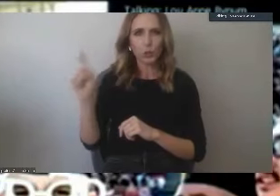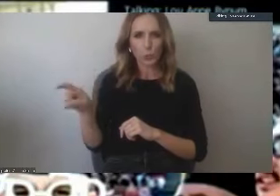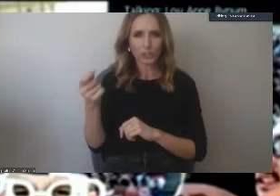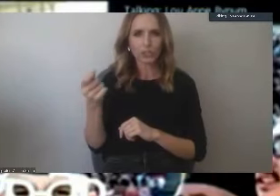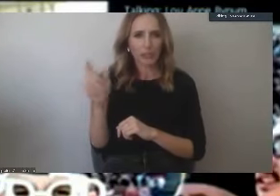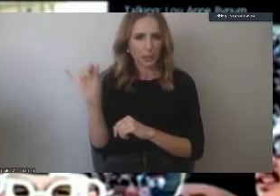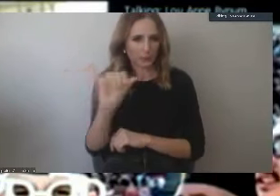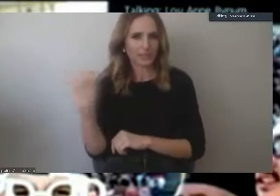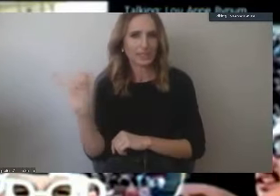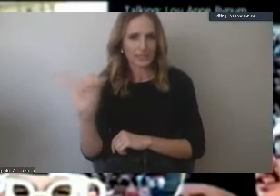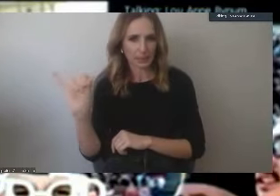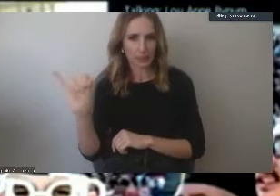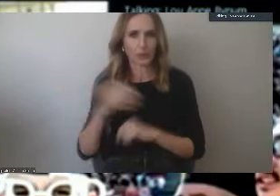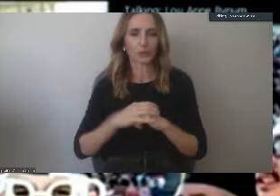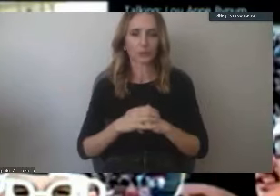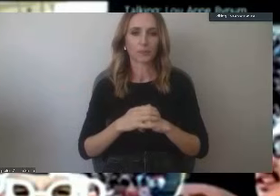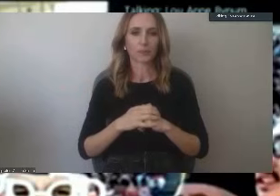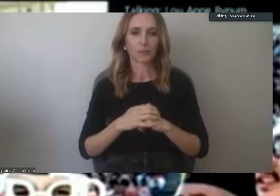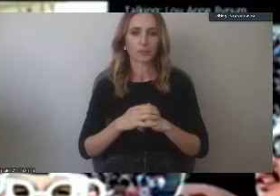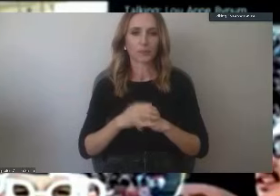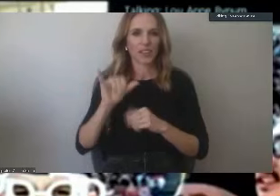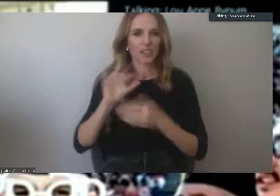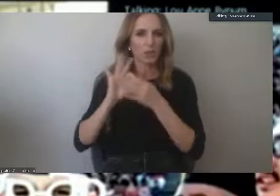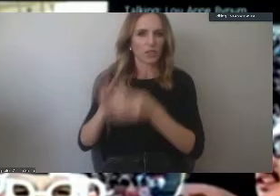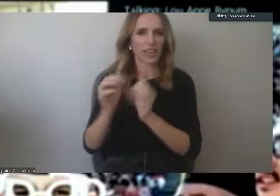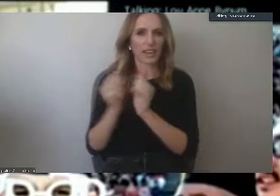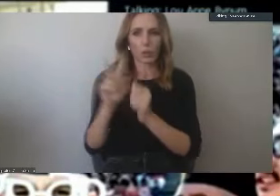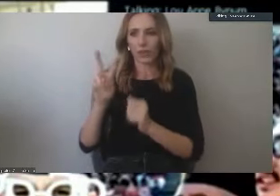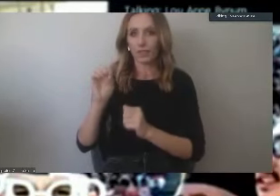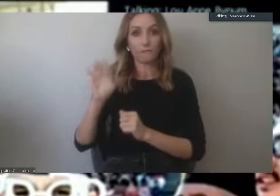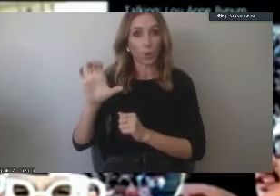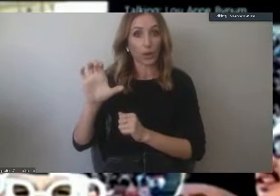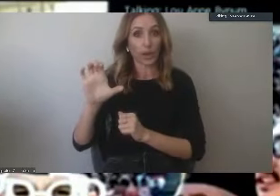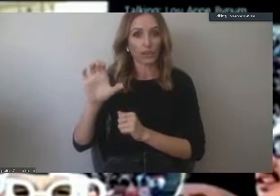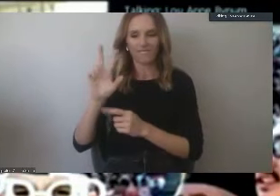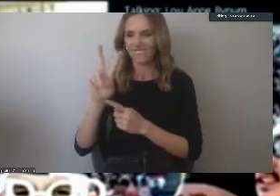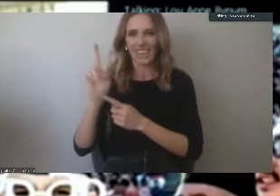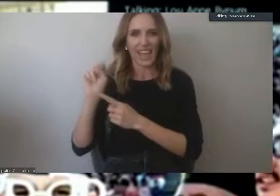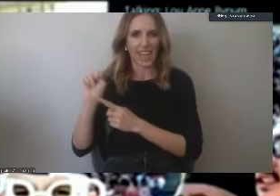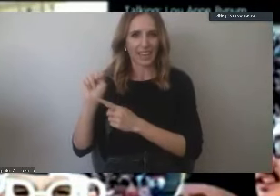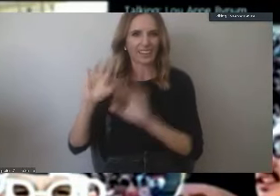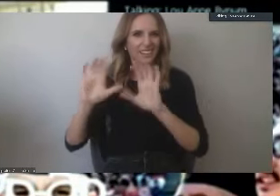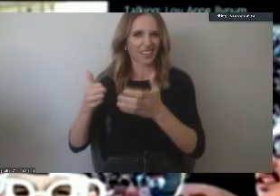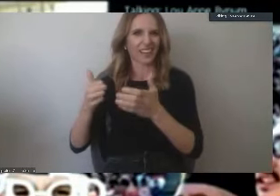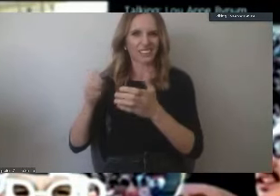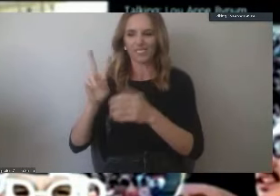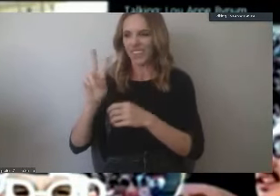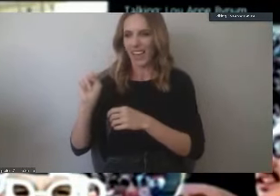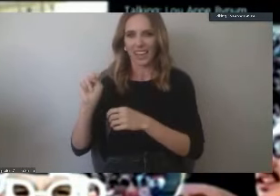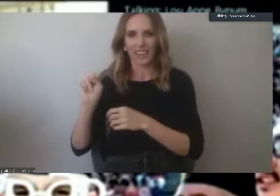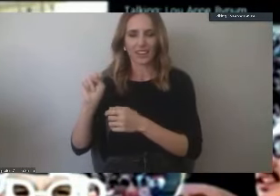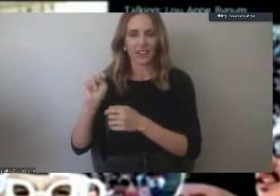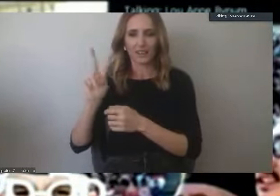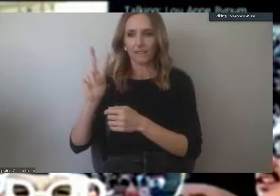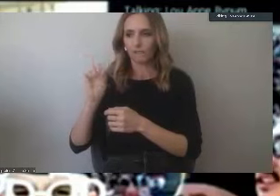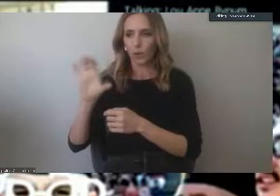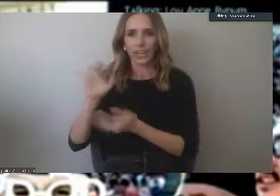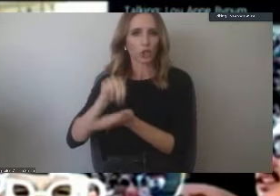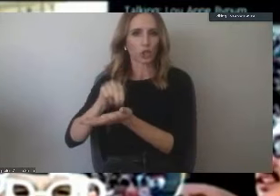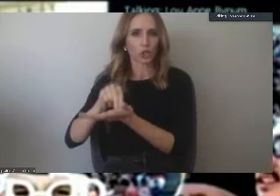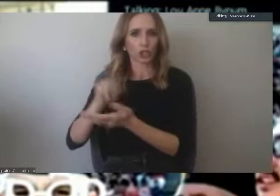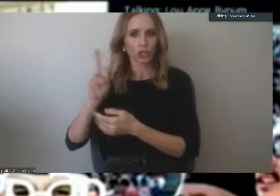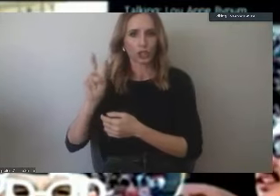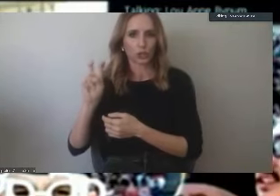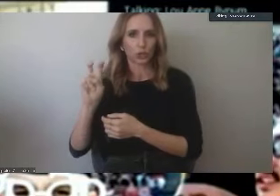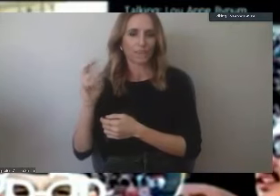here, Dr. Scott. It has to do with Vocational Nursing 215. Will students be able to take